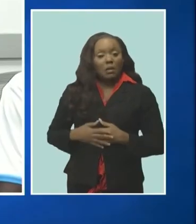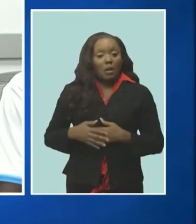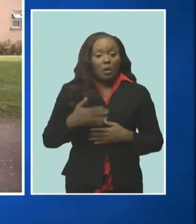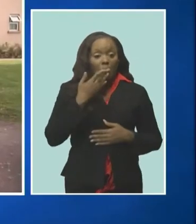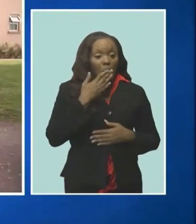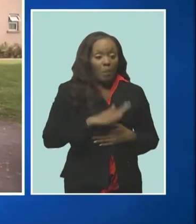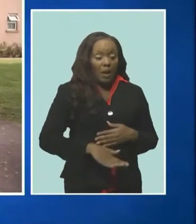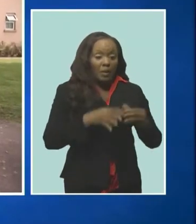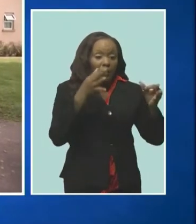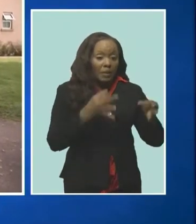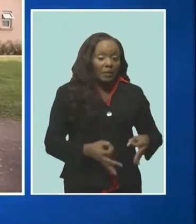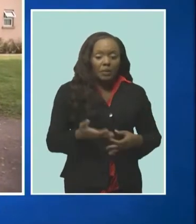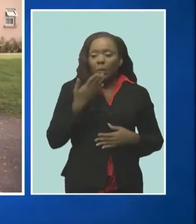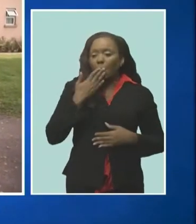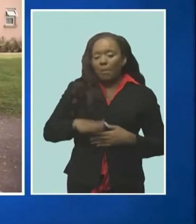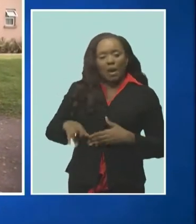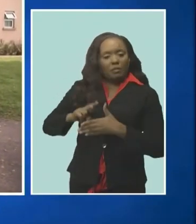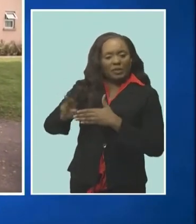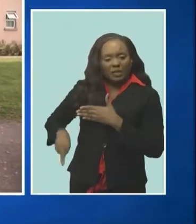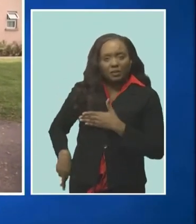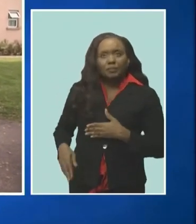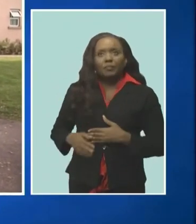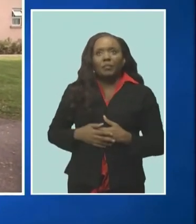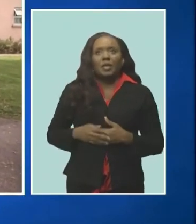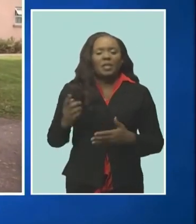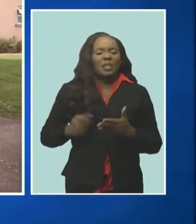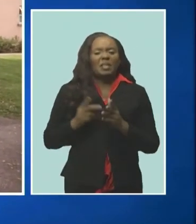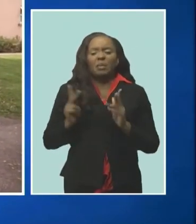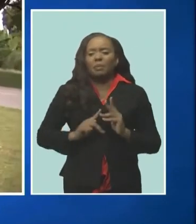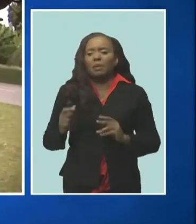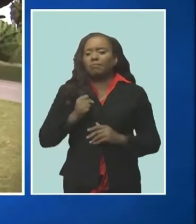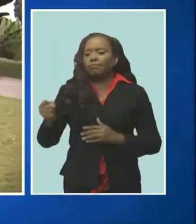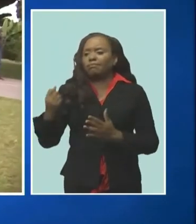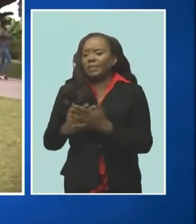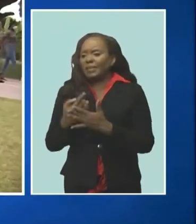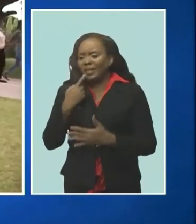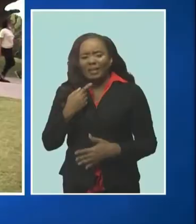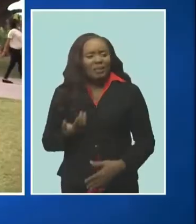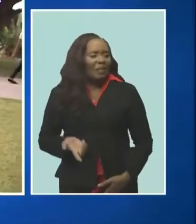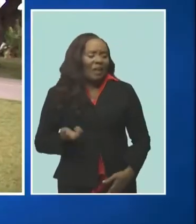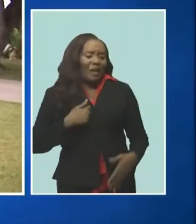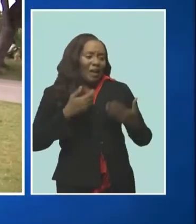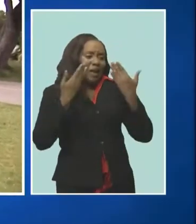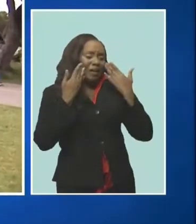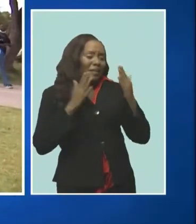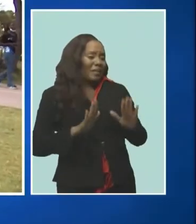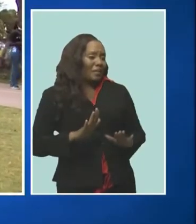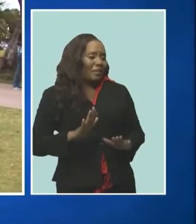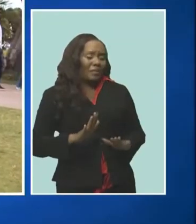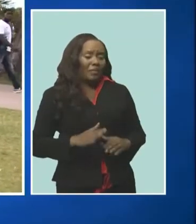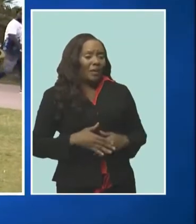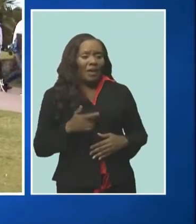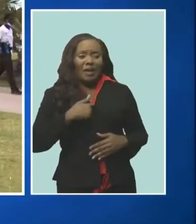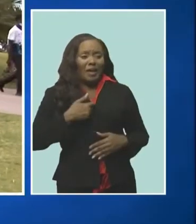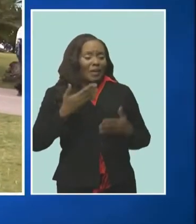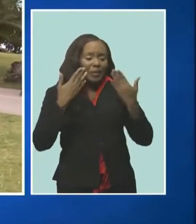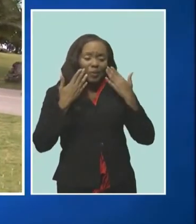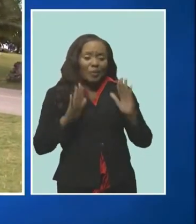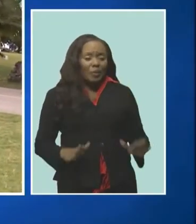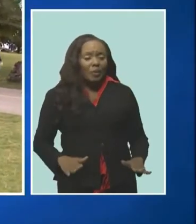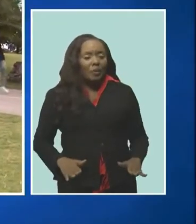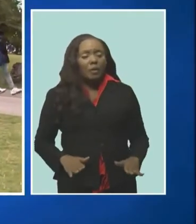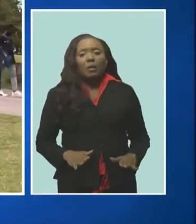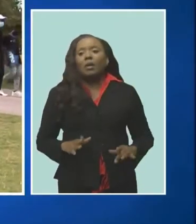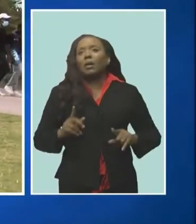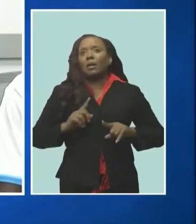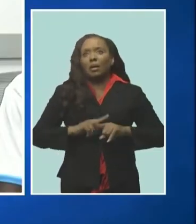we've picked up is that after people come to prison they say well i didn't even know because they they see prison on television they see prevalent only the eyes of most of